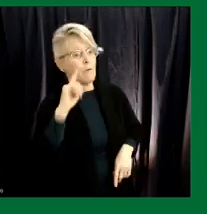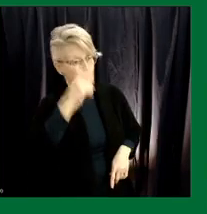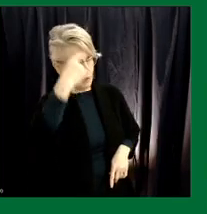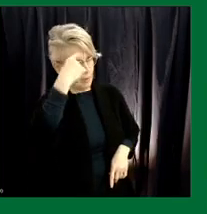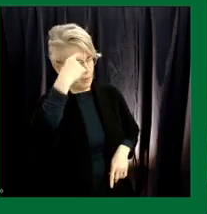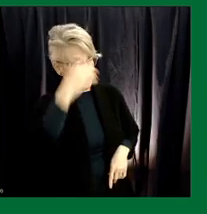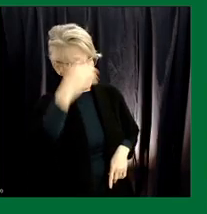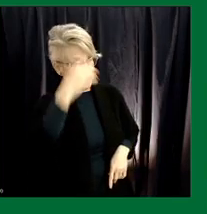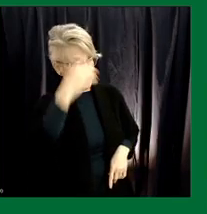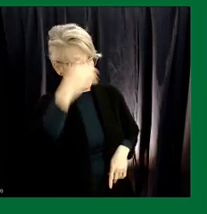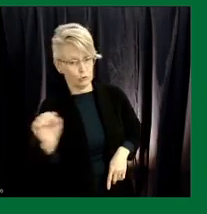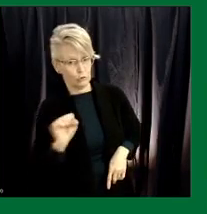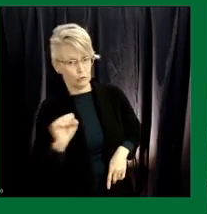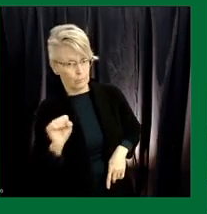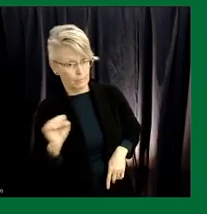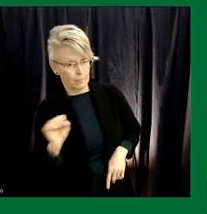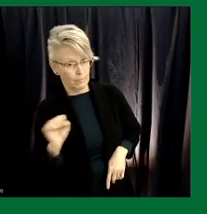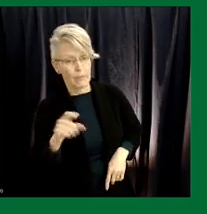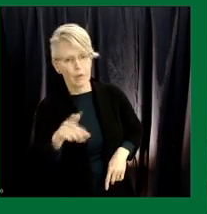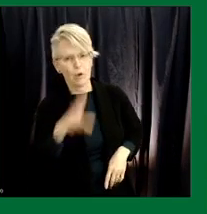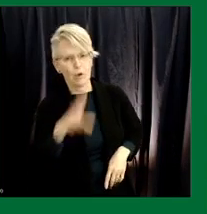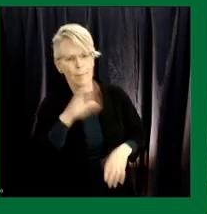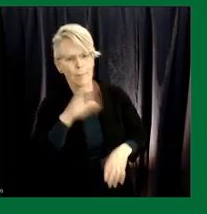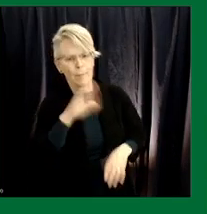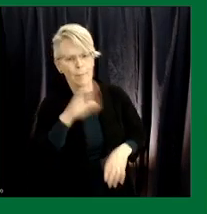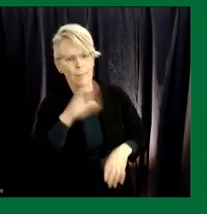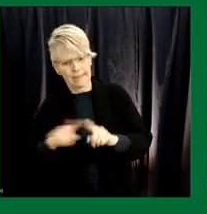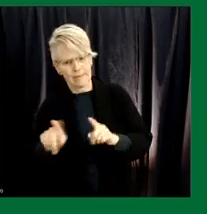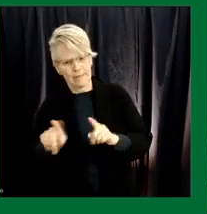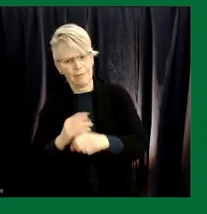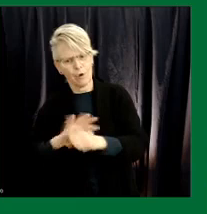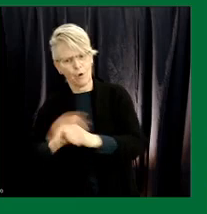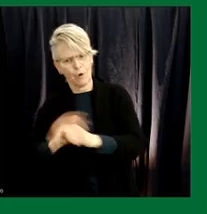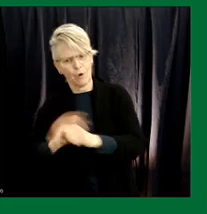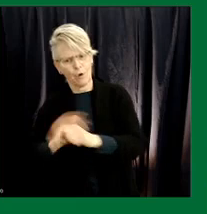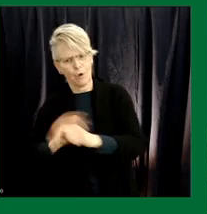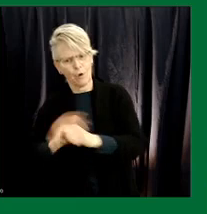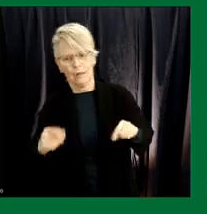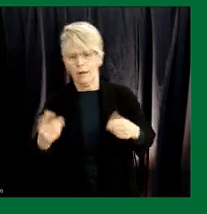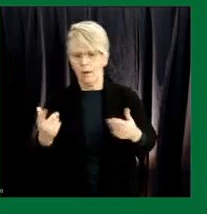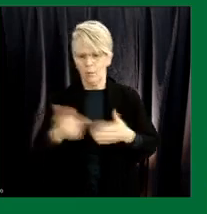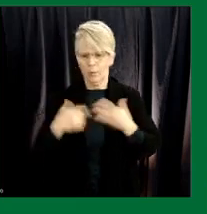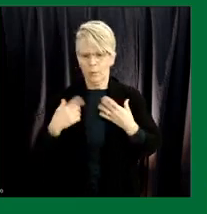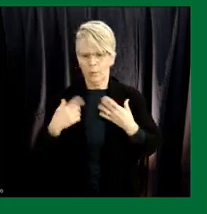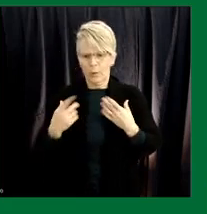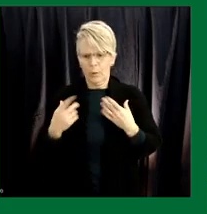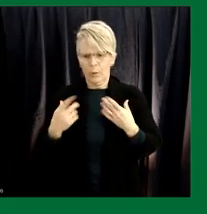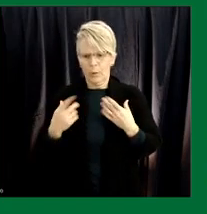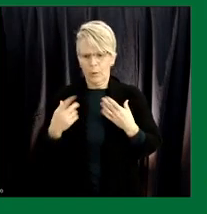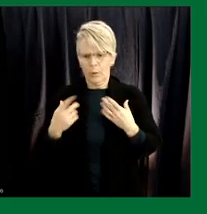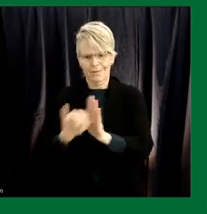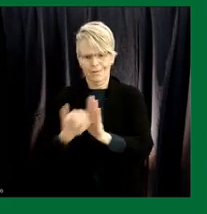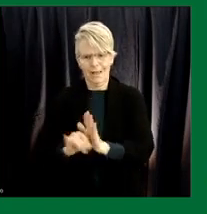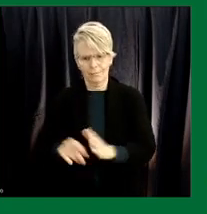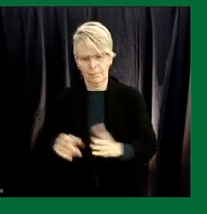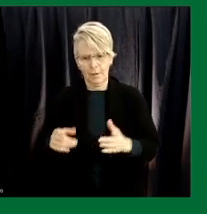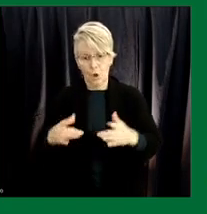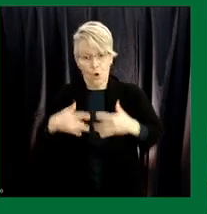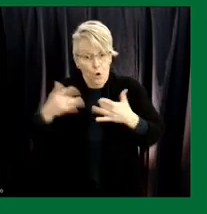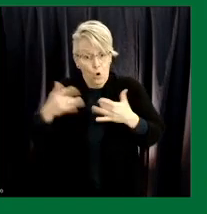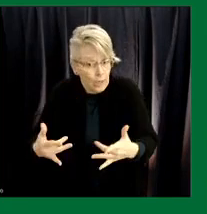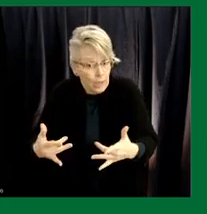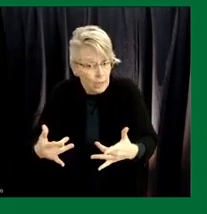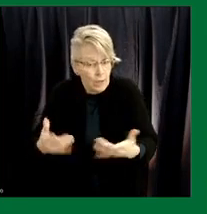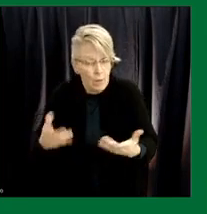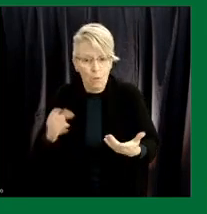shahab just on variants what are we doing and where are we at as far as identifying variants sooner and